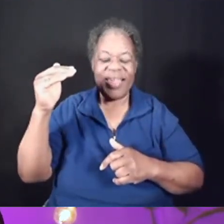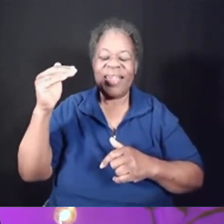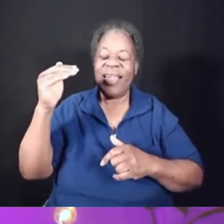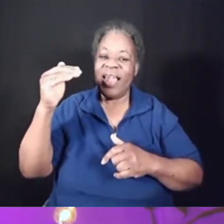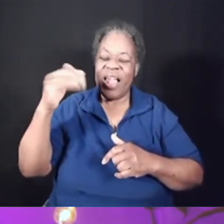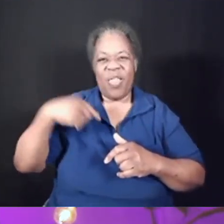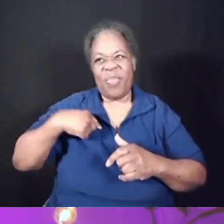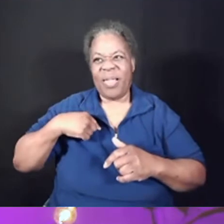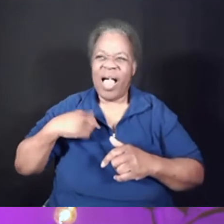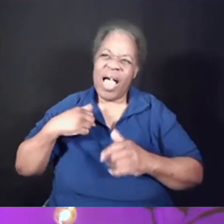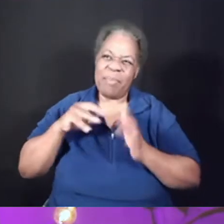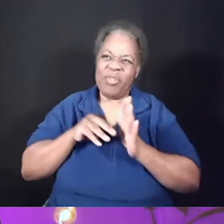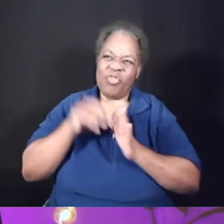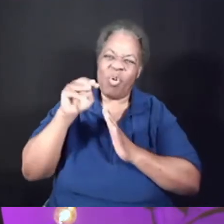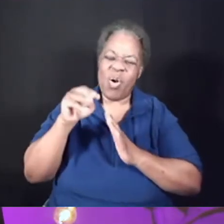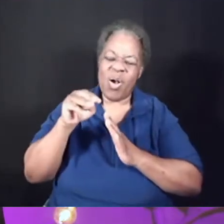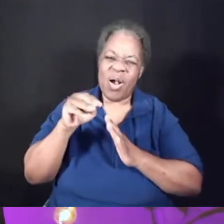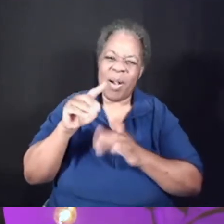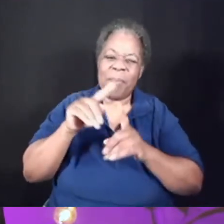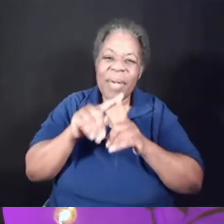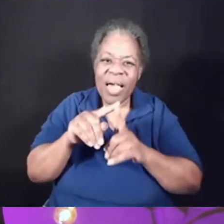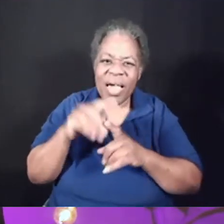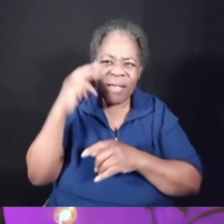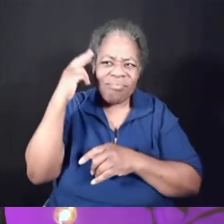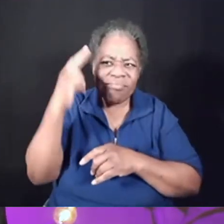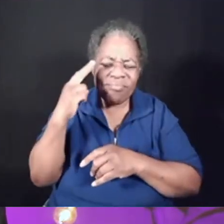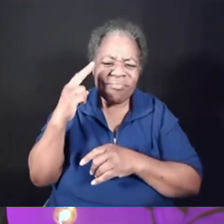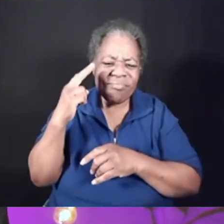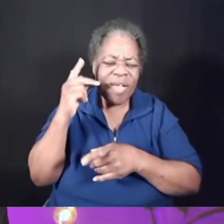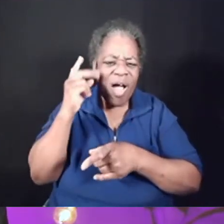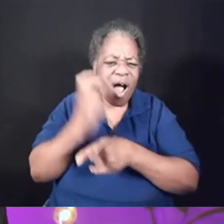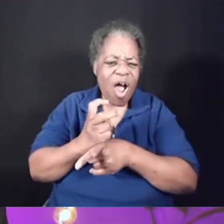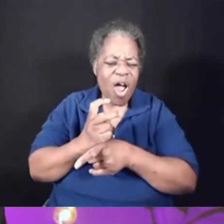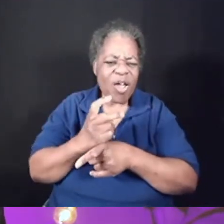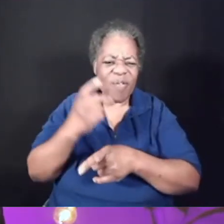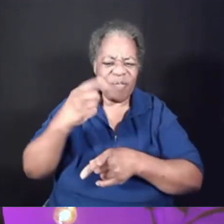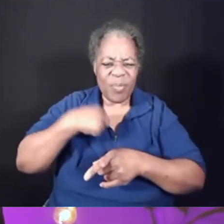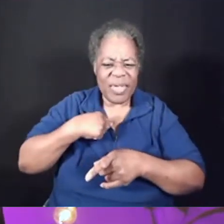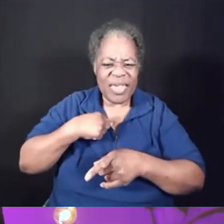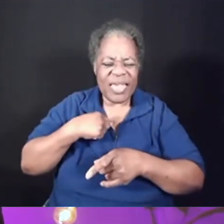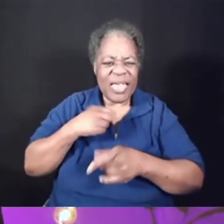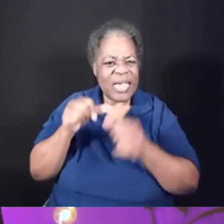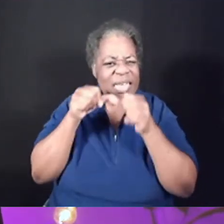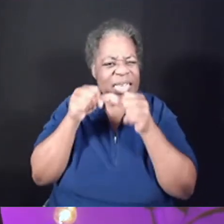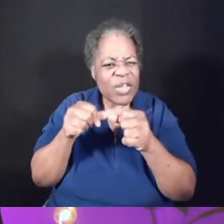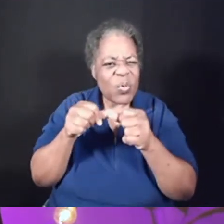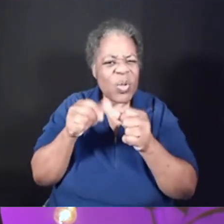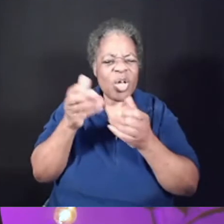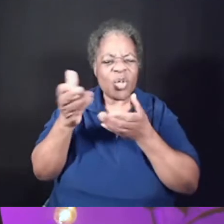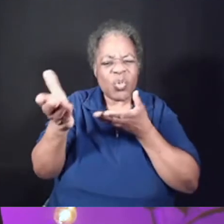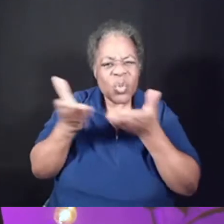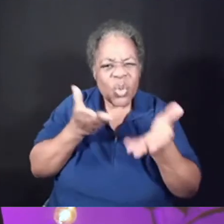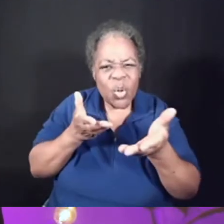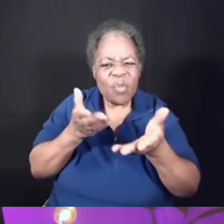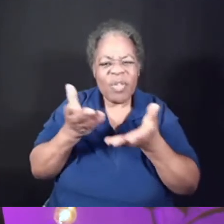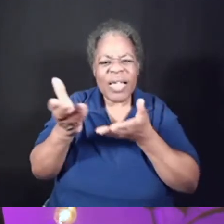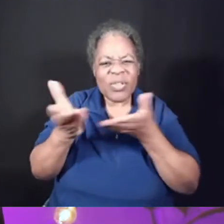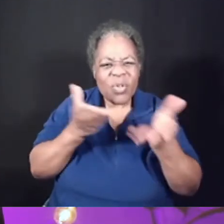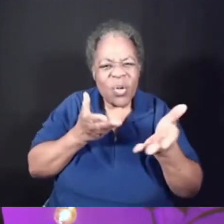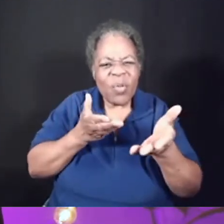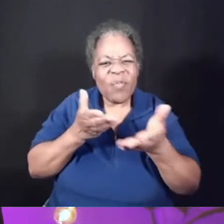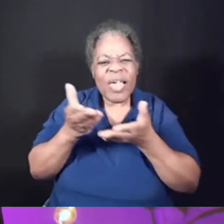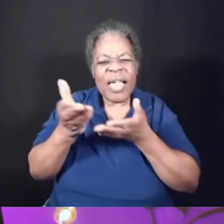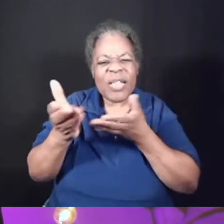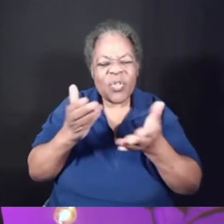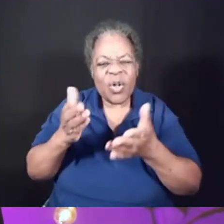before I had kids, is just how hard it is for me to continue serving and serving and serving them, all without